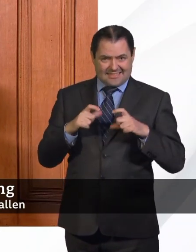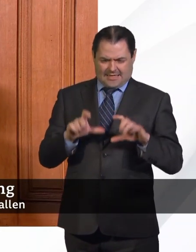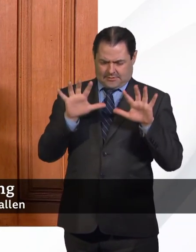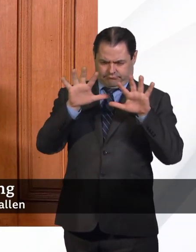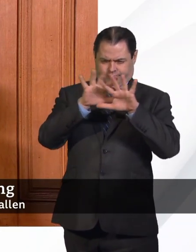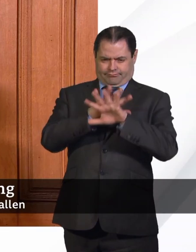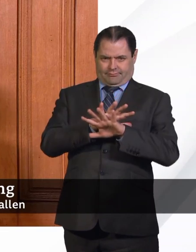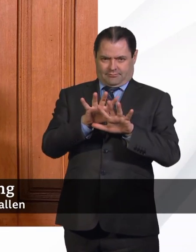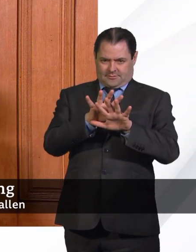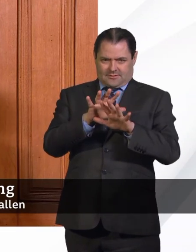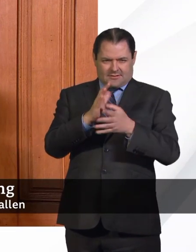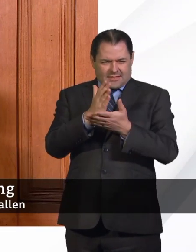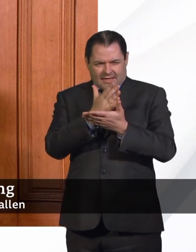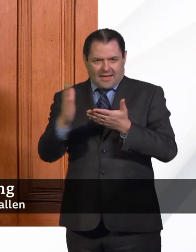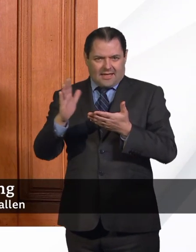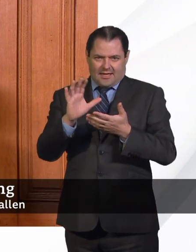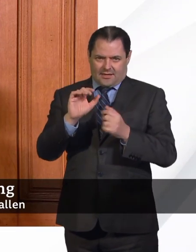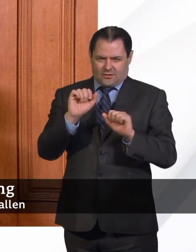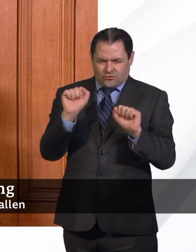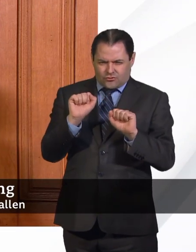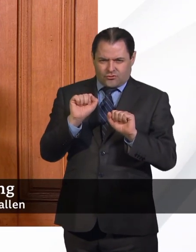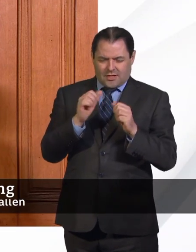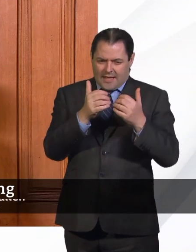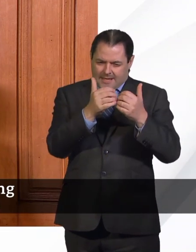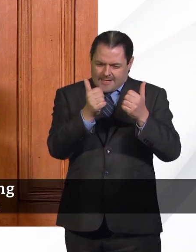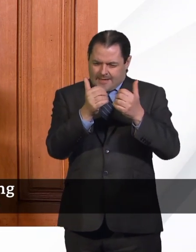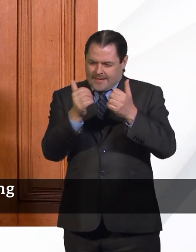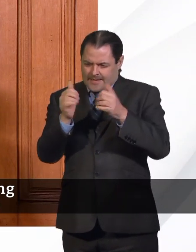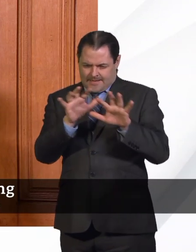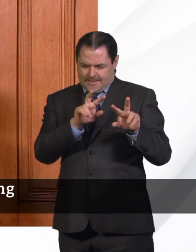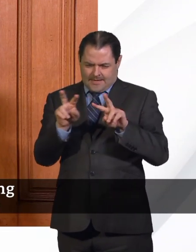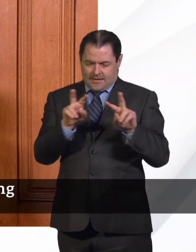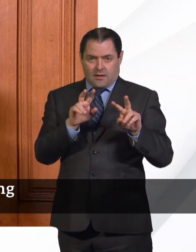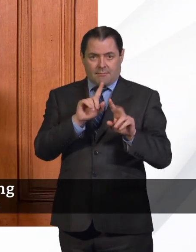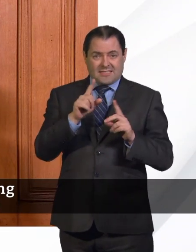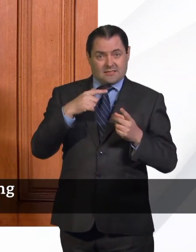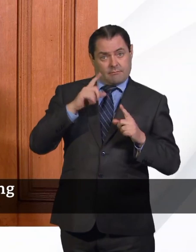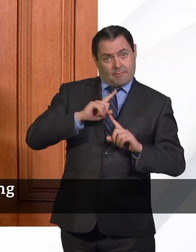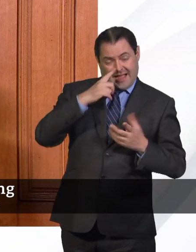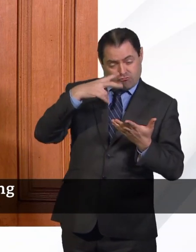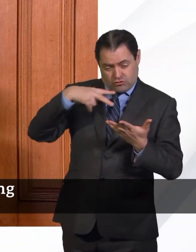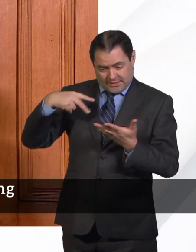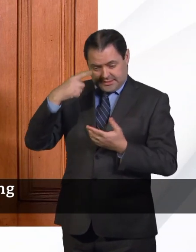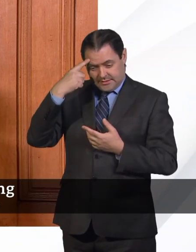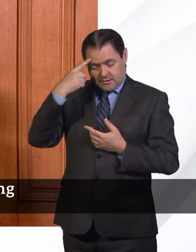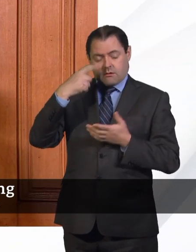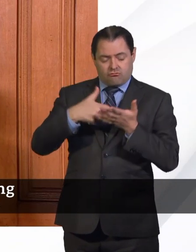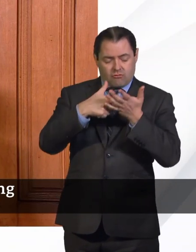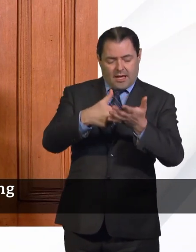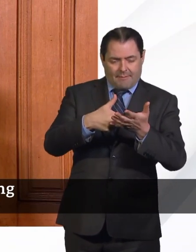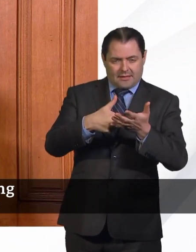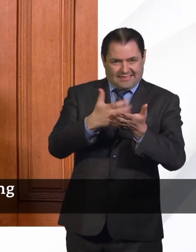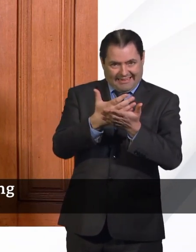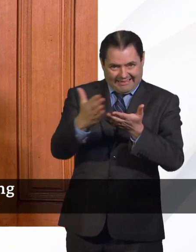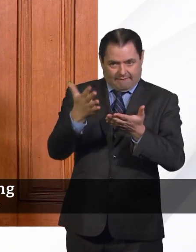is still a complicated picture. So trying to get that absolutely clear so that people could then take it forward and develop the right recommendations. And I think